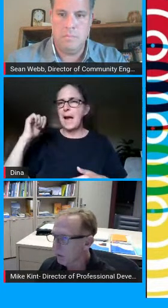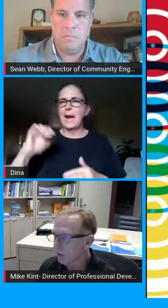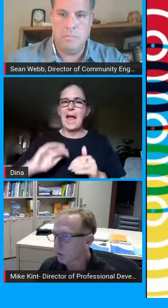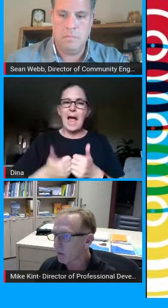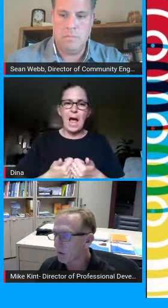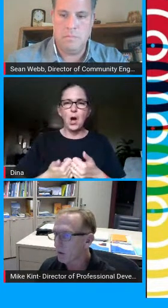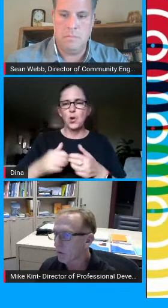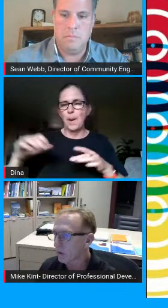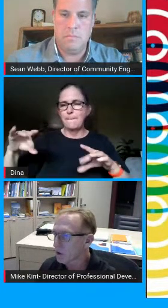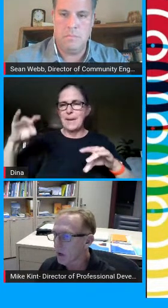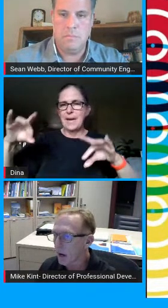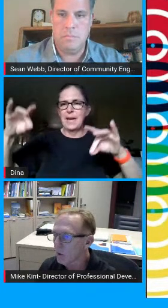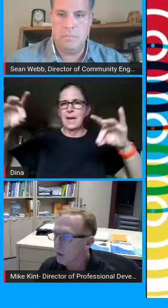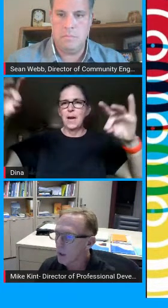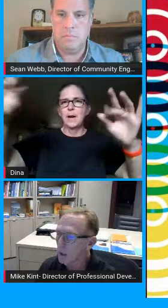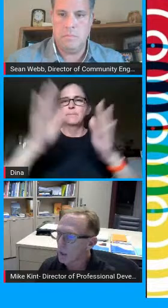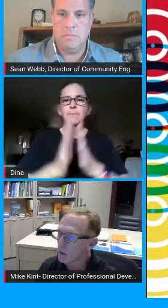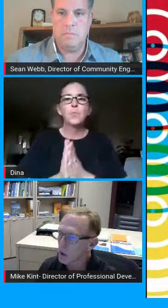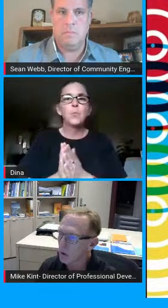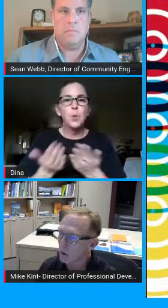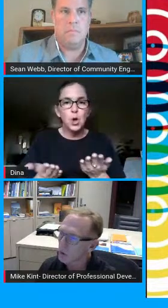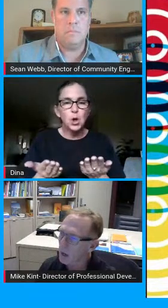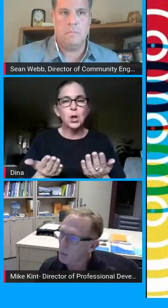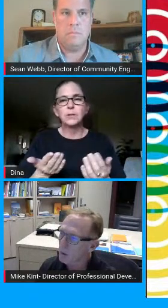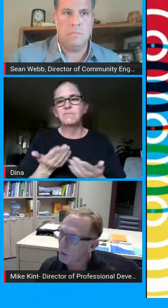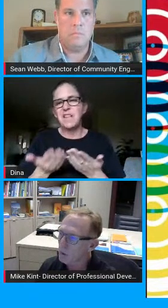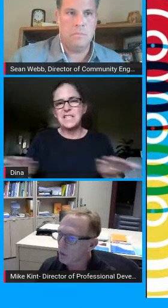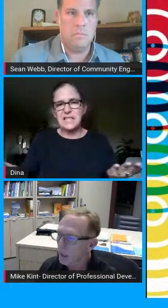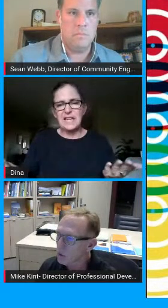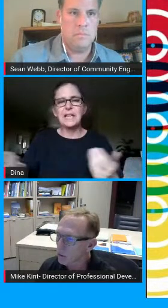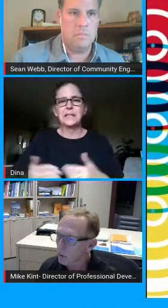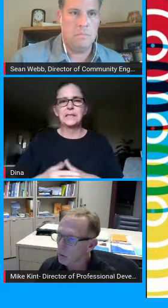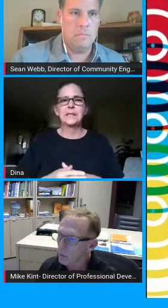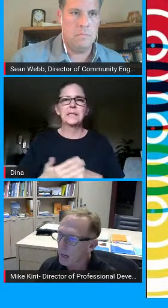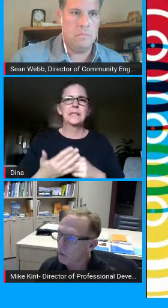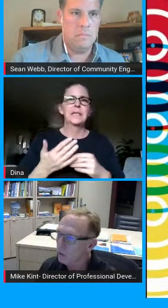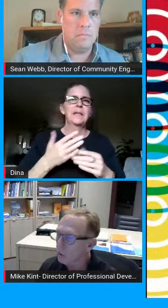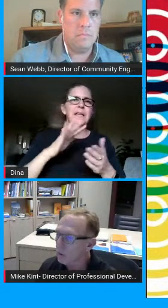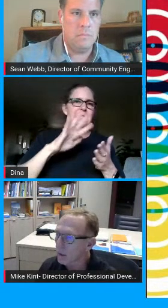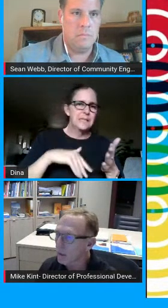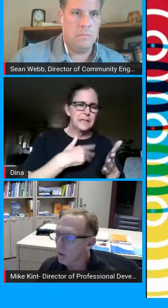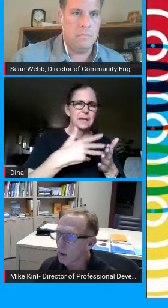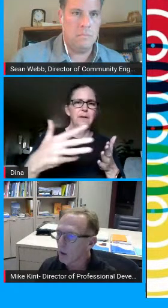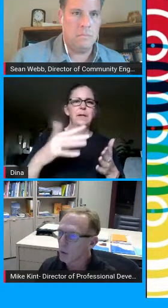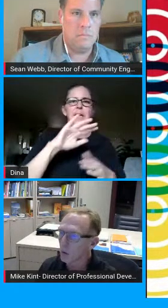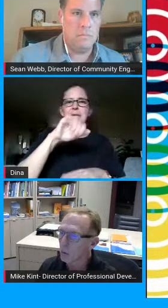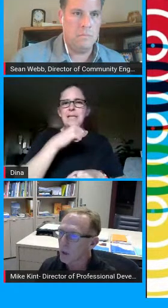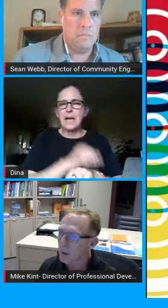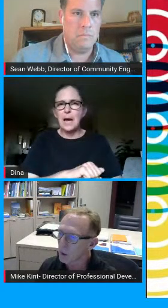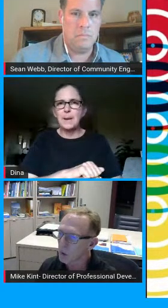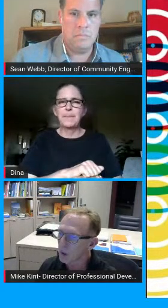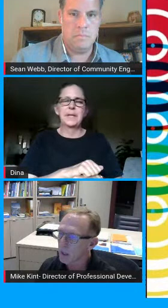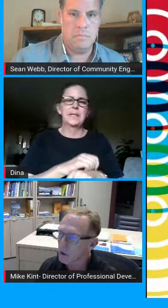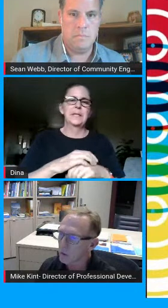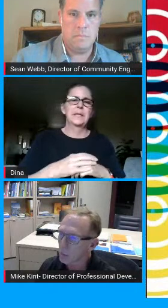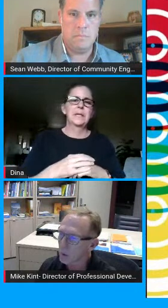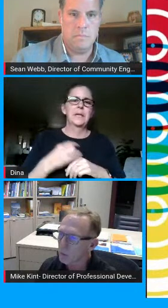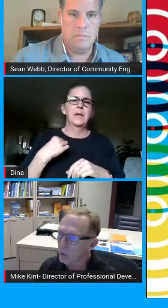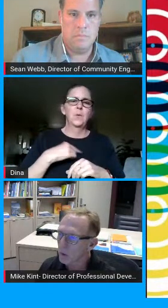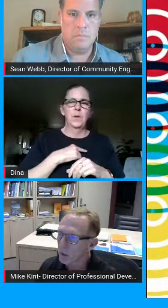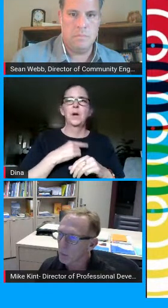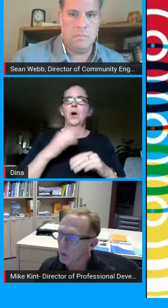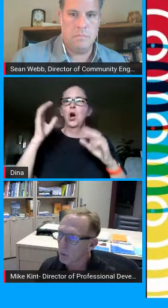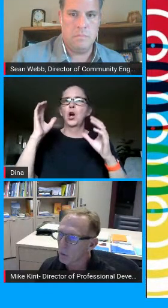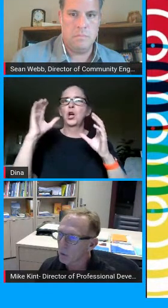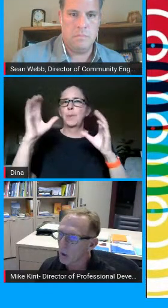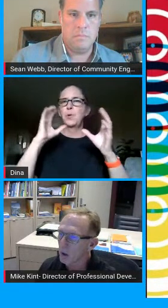going to pick up materials for your for your child teacher assignments schedules back to school nights so we are in communication with